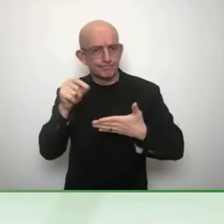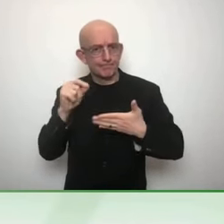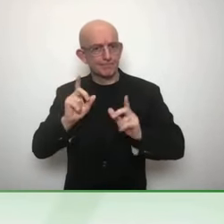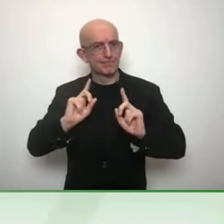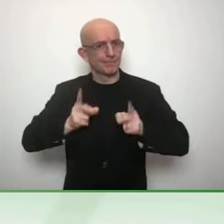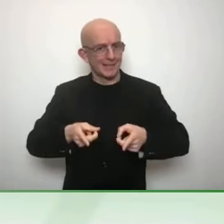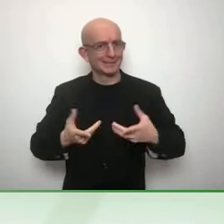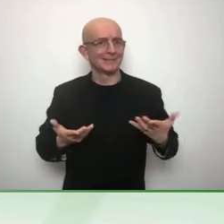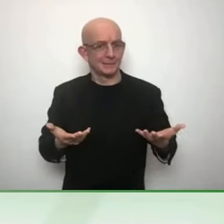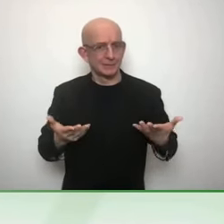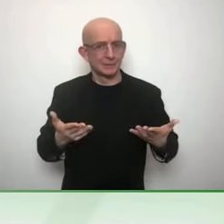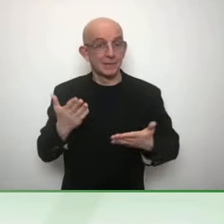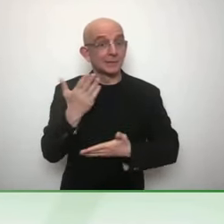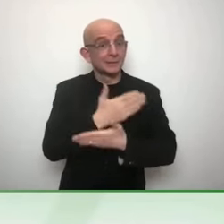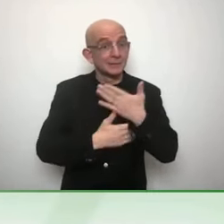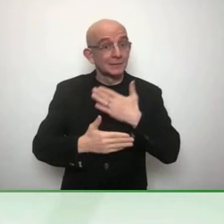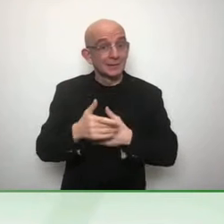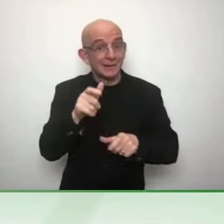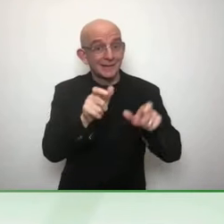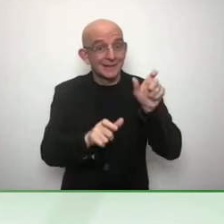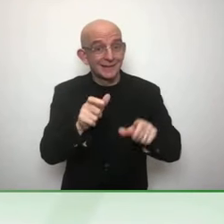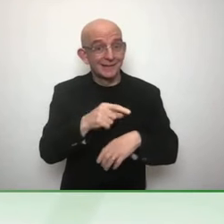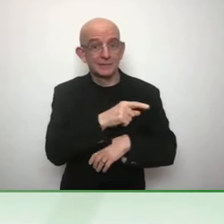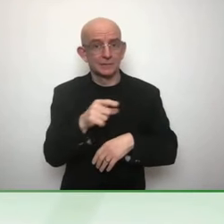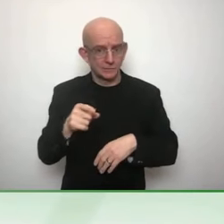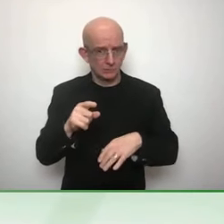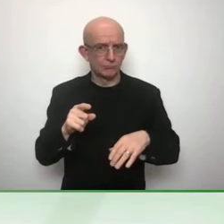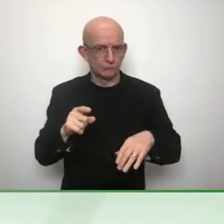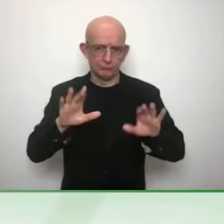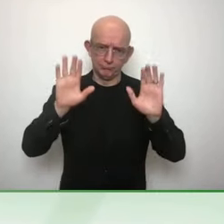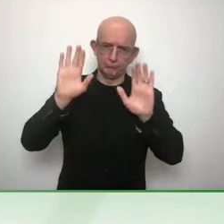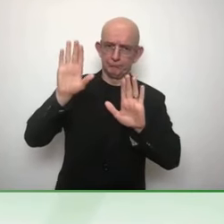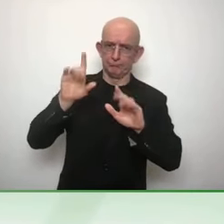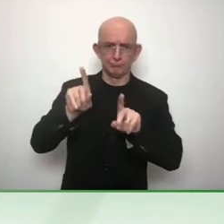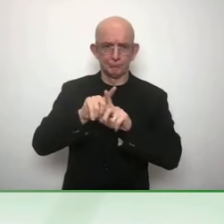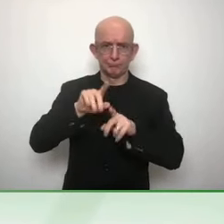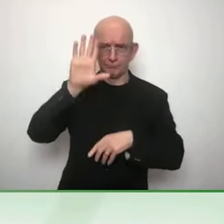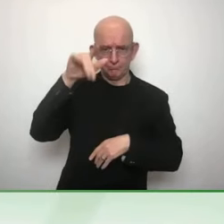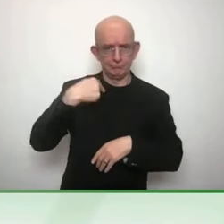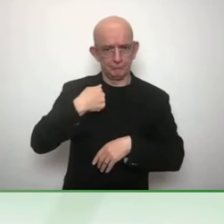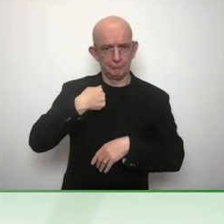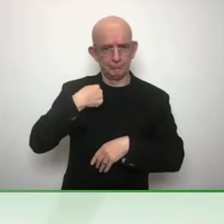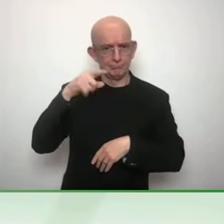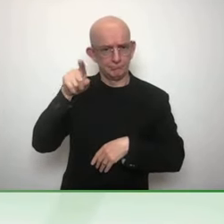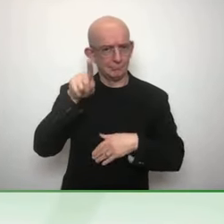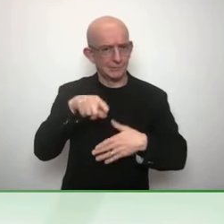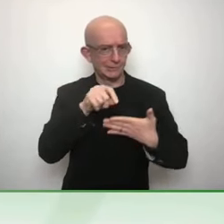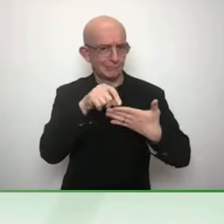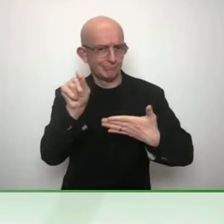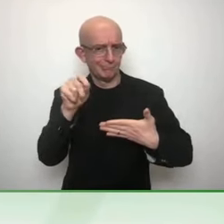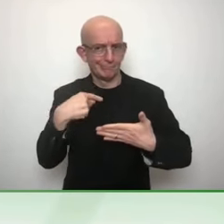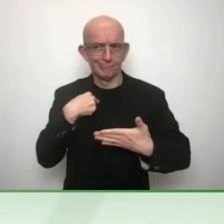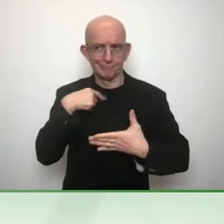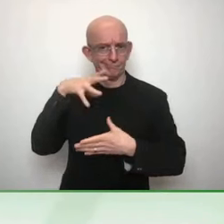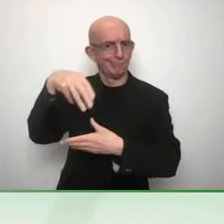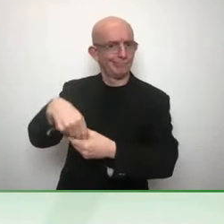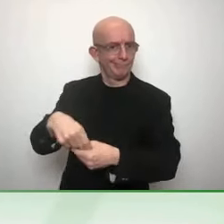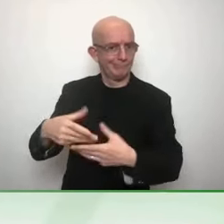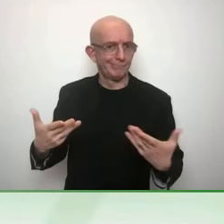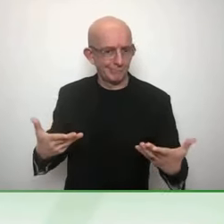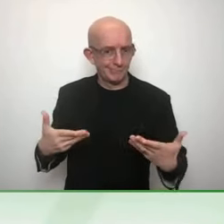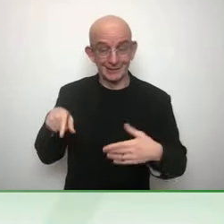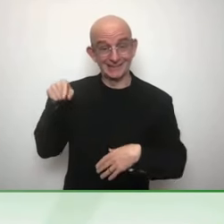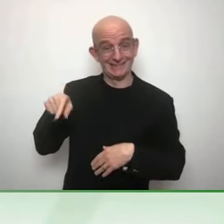Through SDGs, we, United Nations, request governments